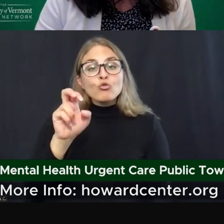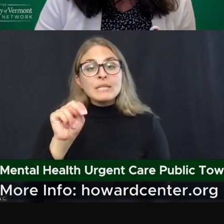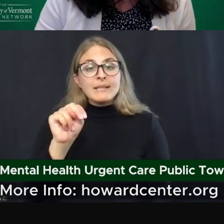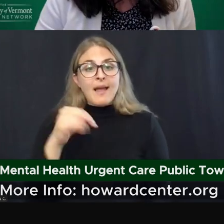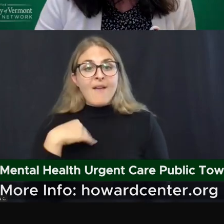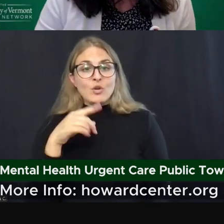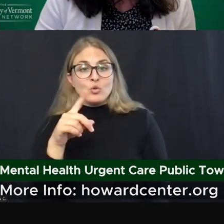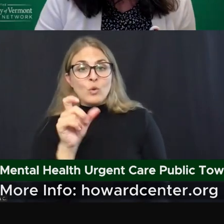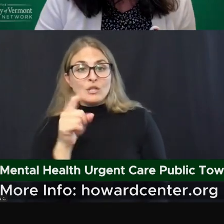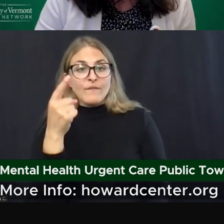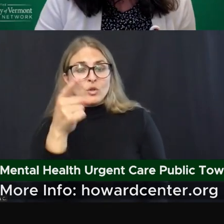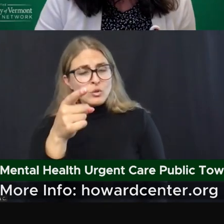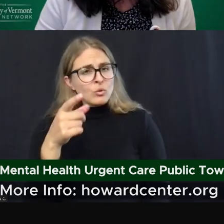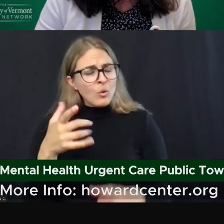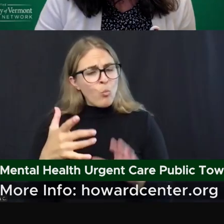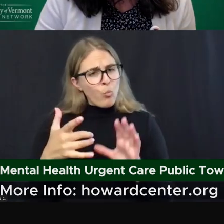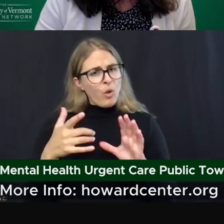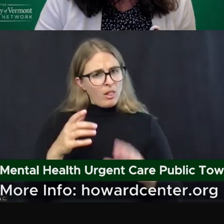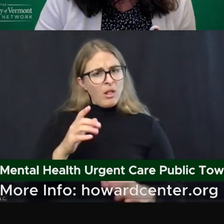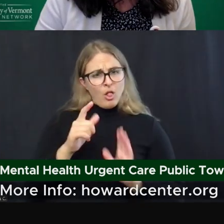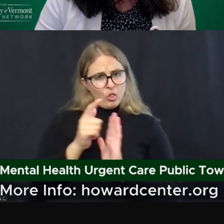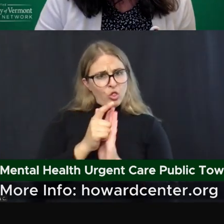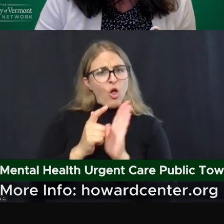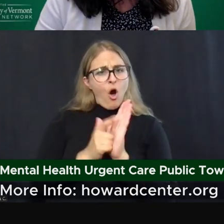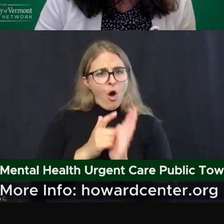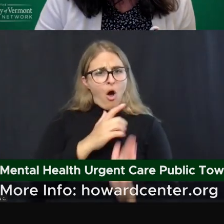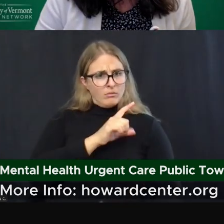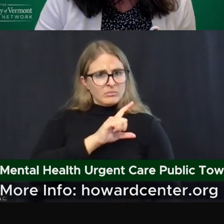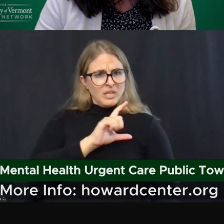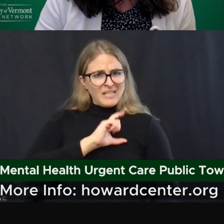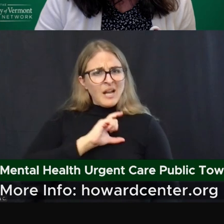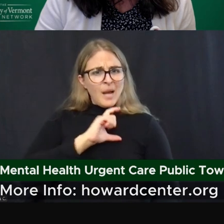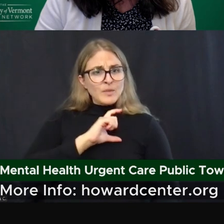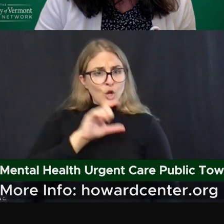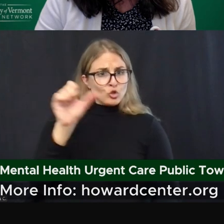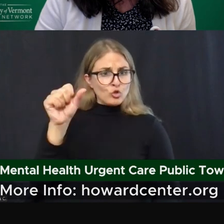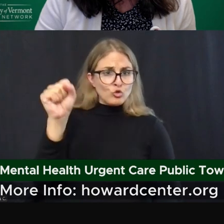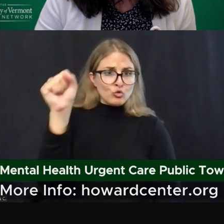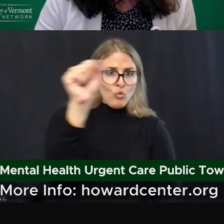Will law enforcement be able to drop off individuals at the urgent care?